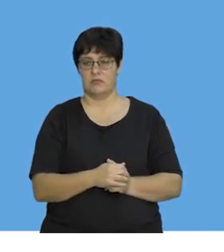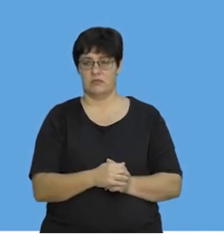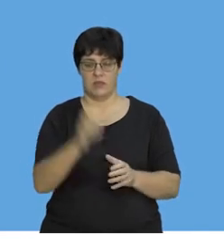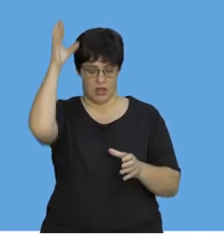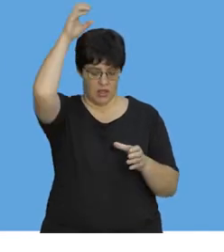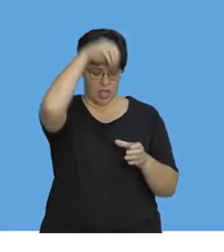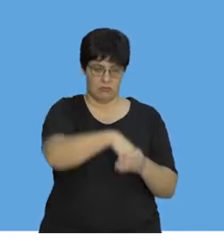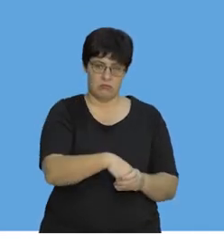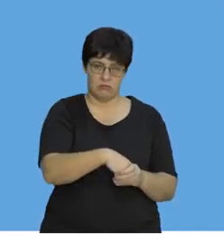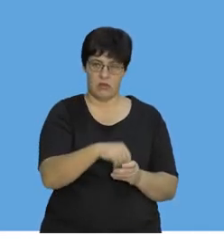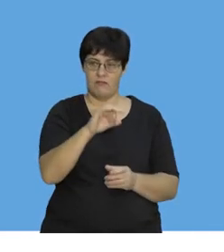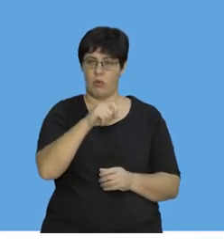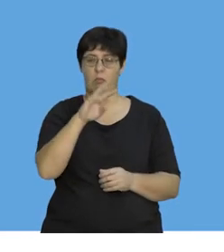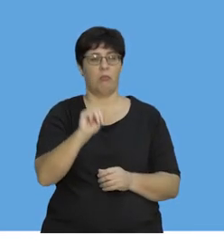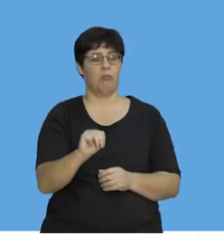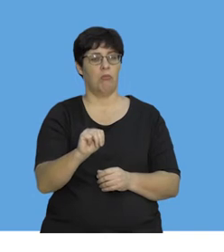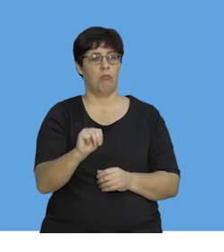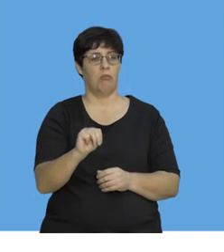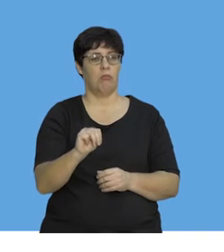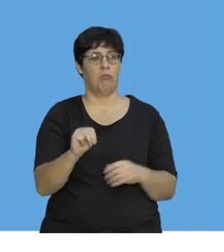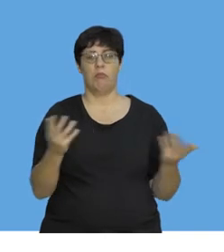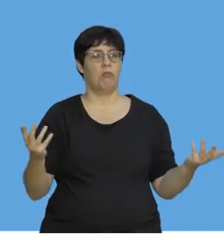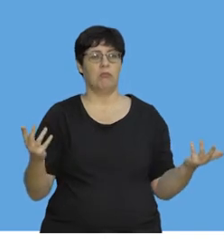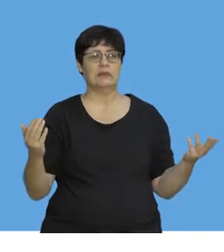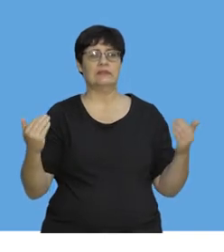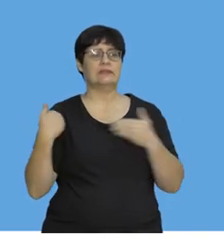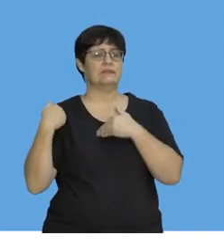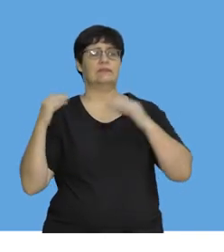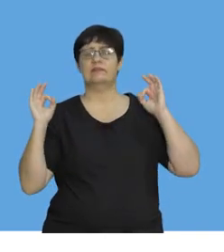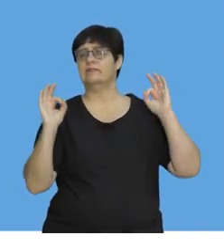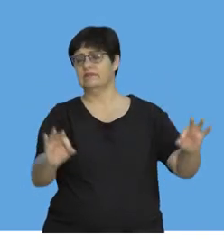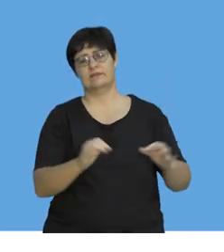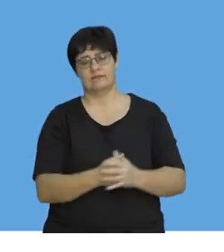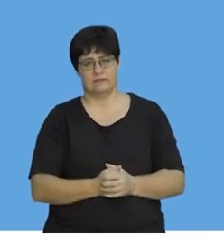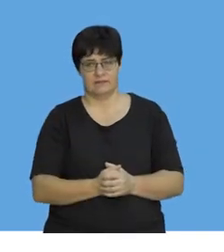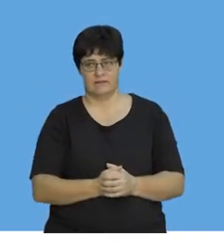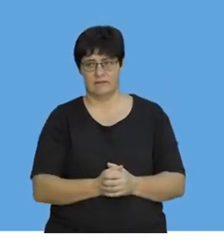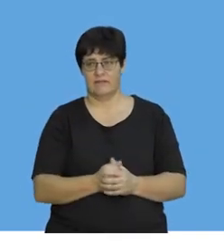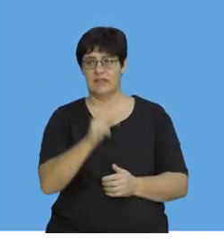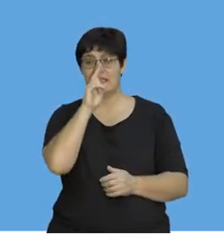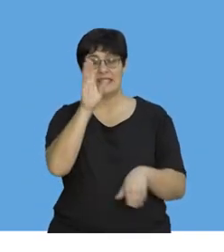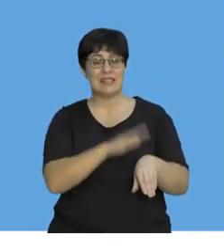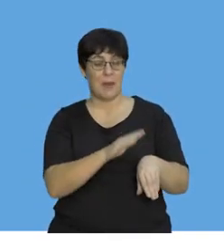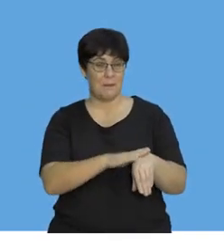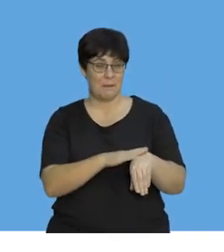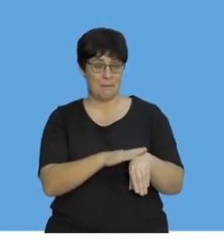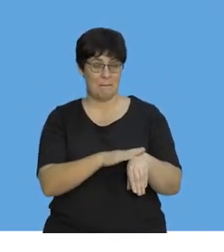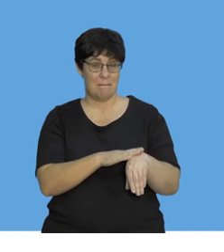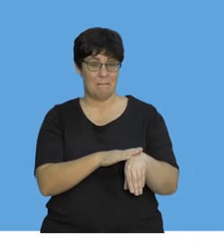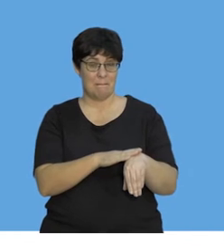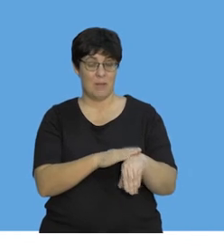It goes into the foam, absolutely safe. Look at the time.